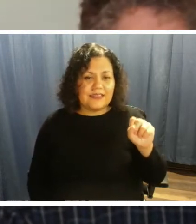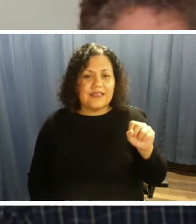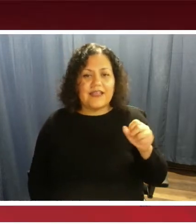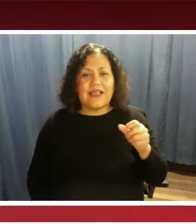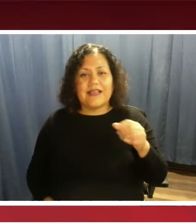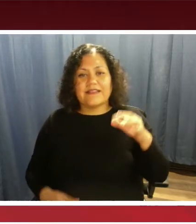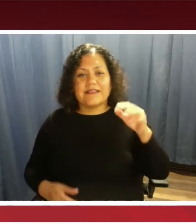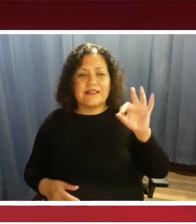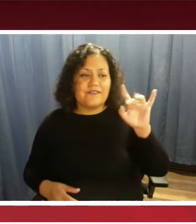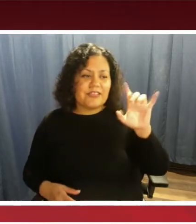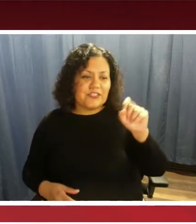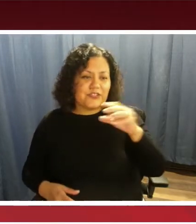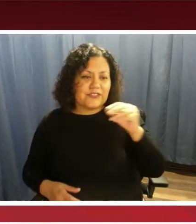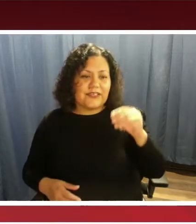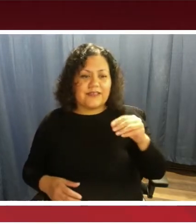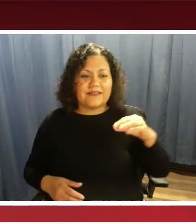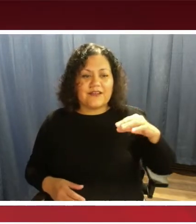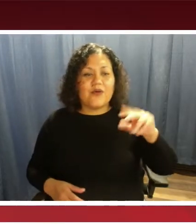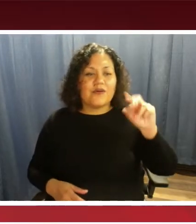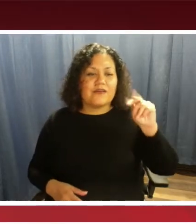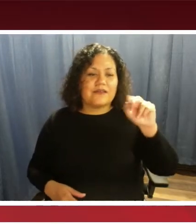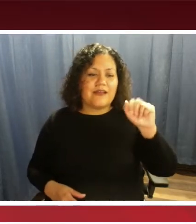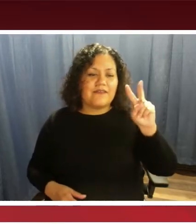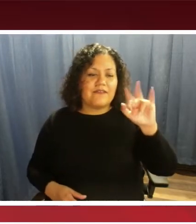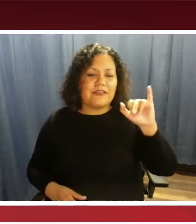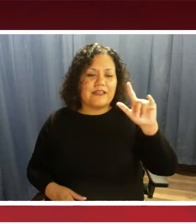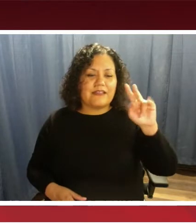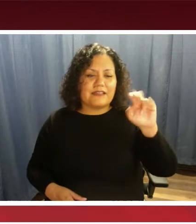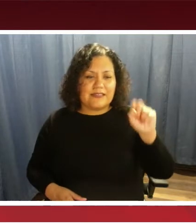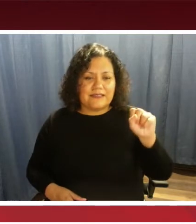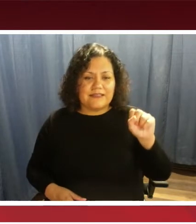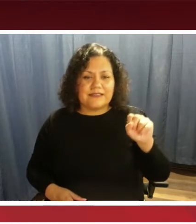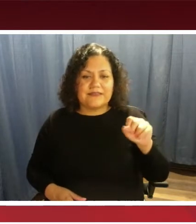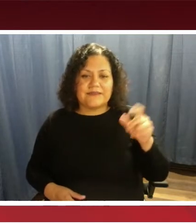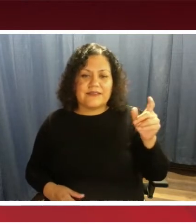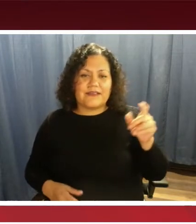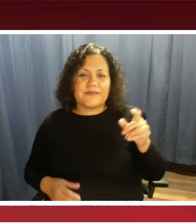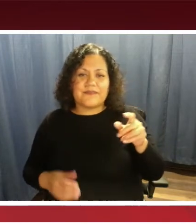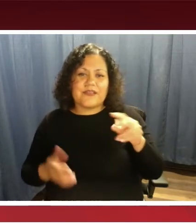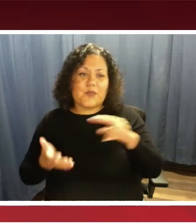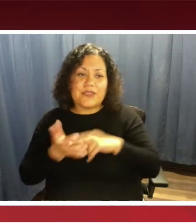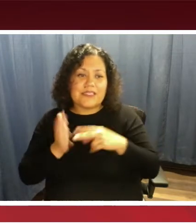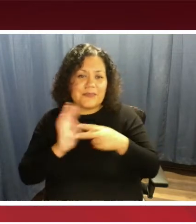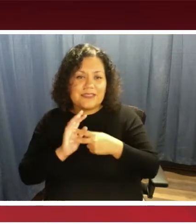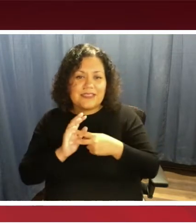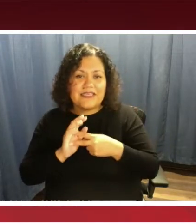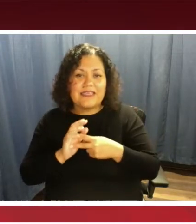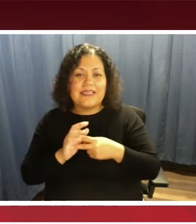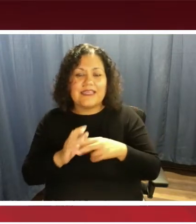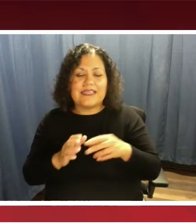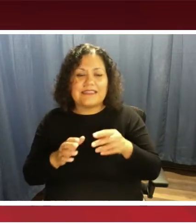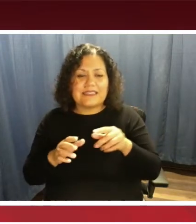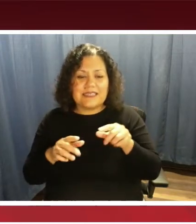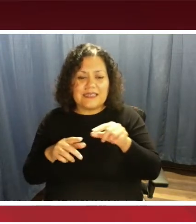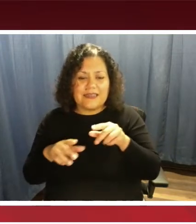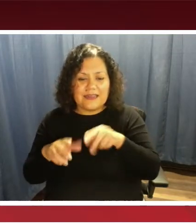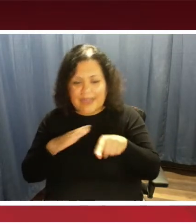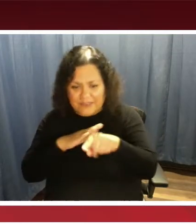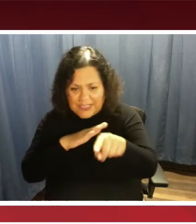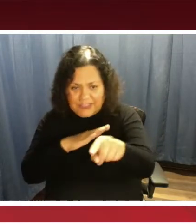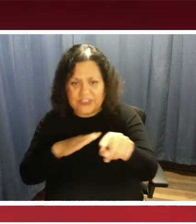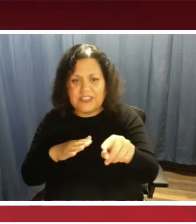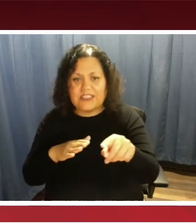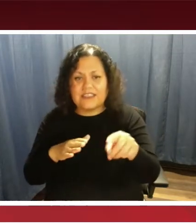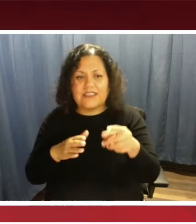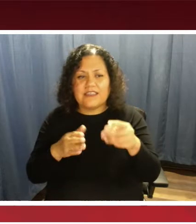and system implementation. So basically, NaviLens is a navigation and information solution that